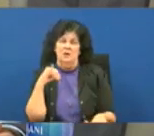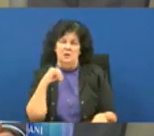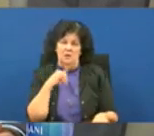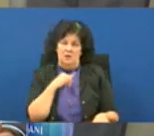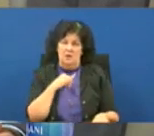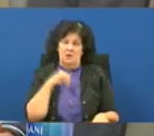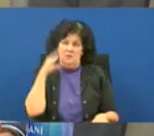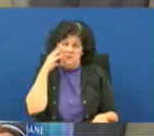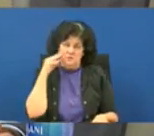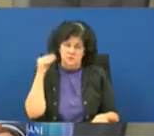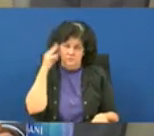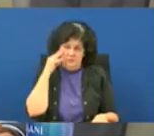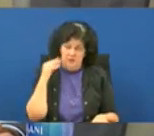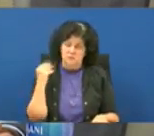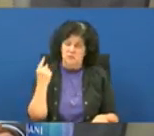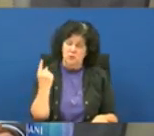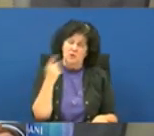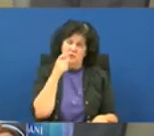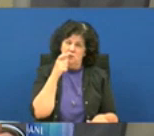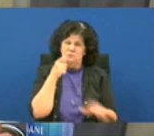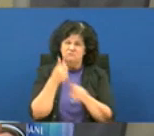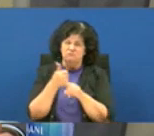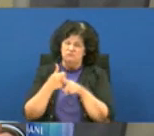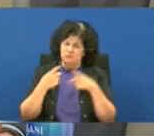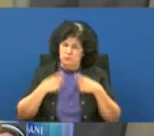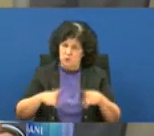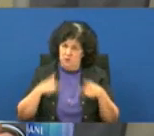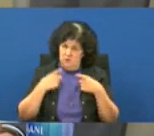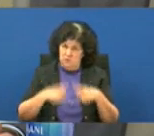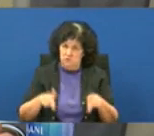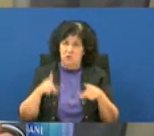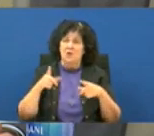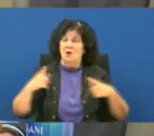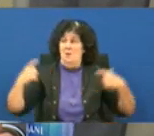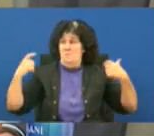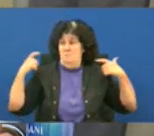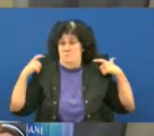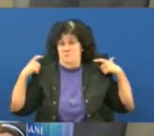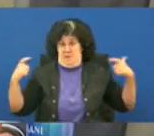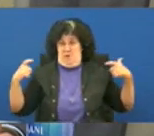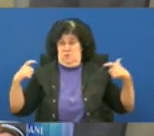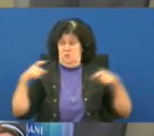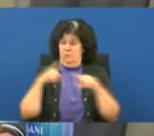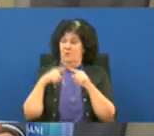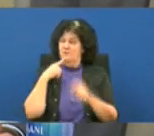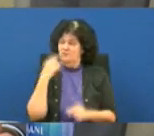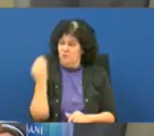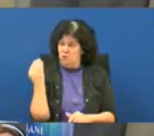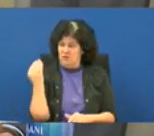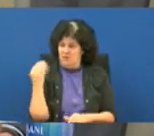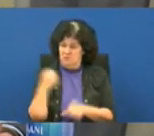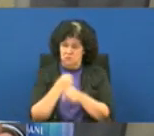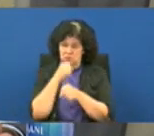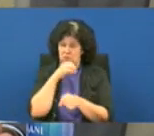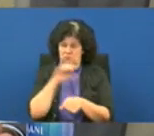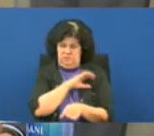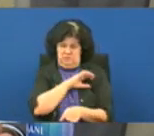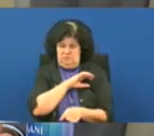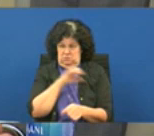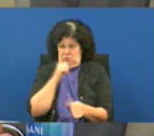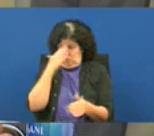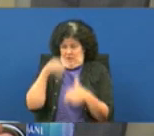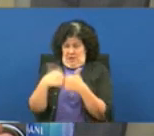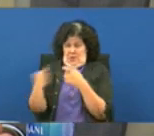coached who was a manic depressive and was built like lebron james but was 14 years old and police didn't know how to handle them so they